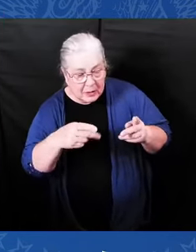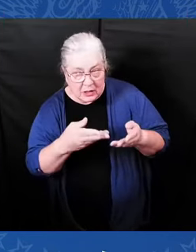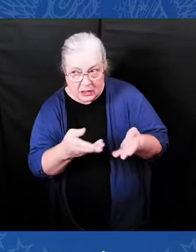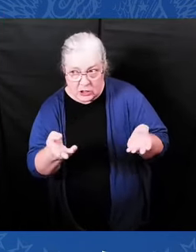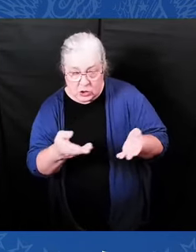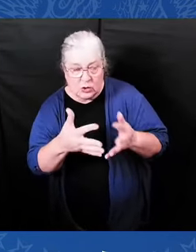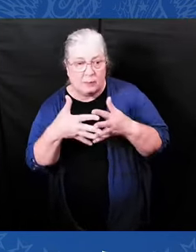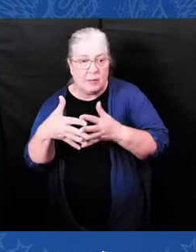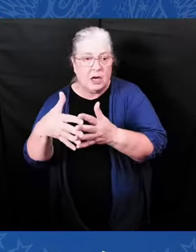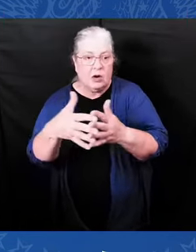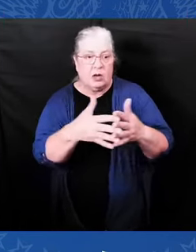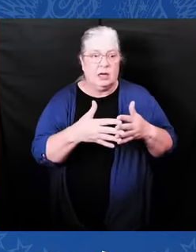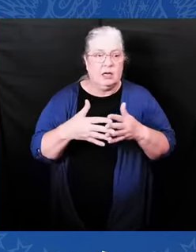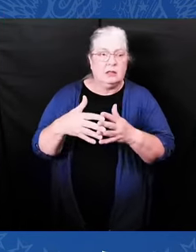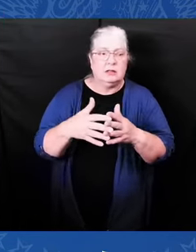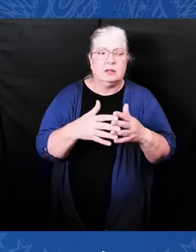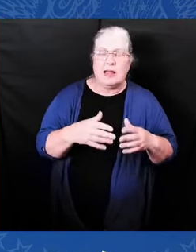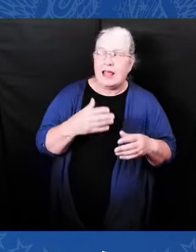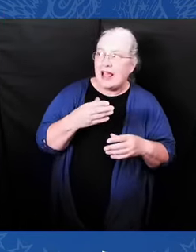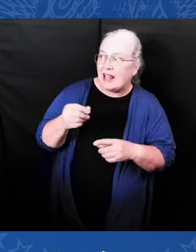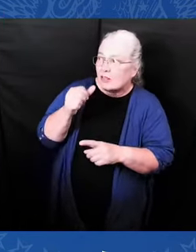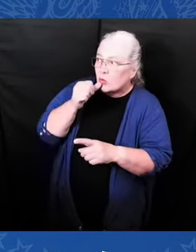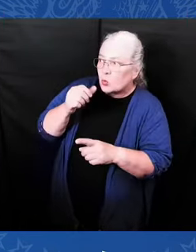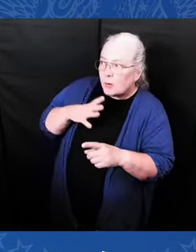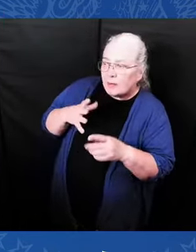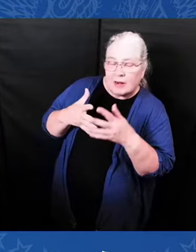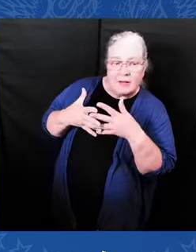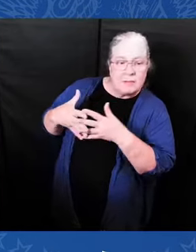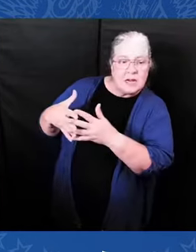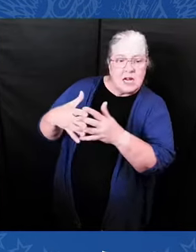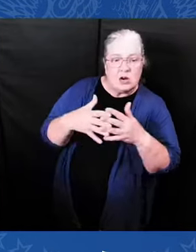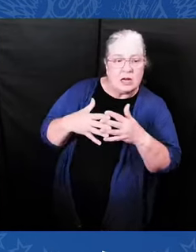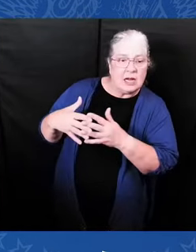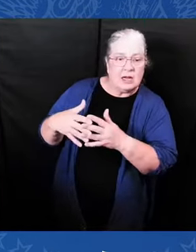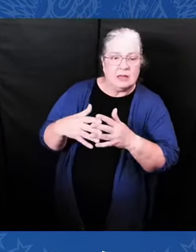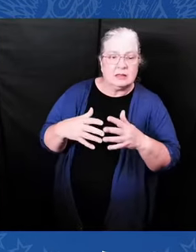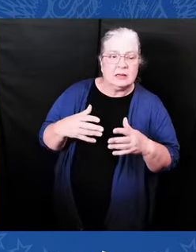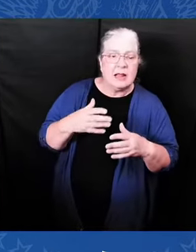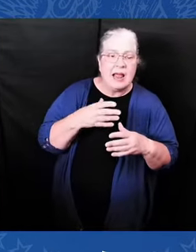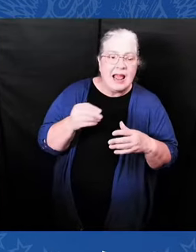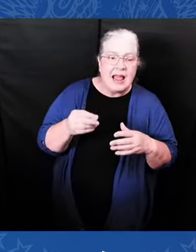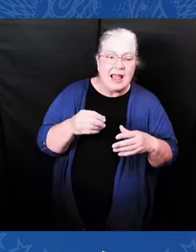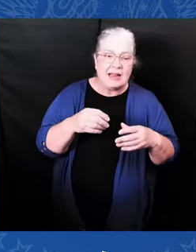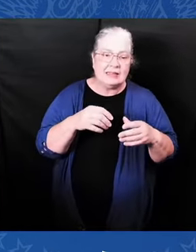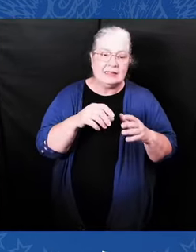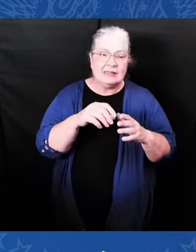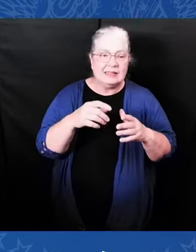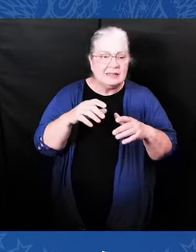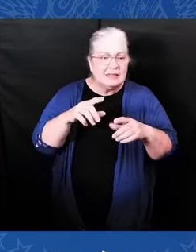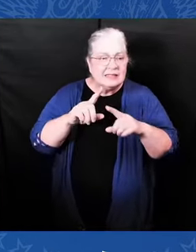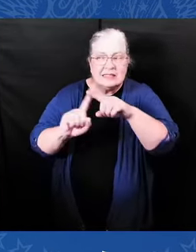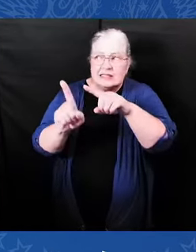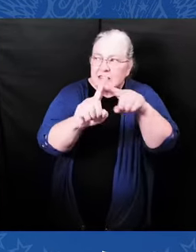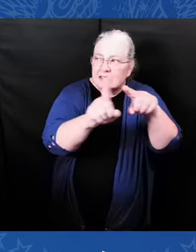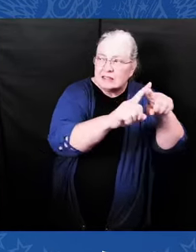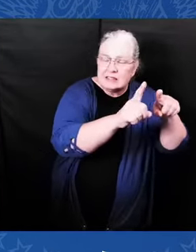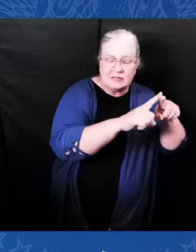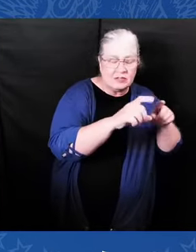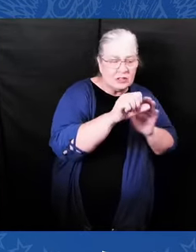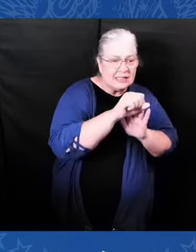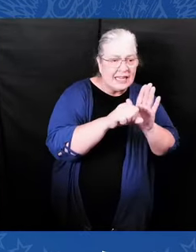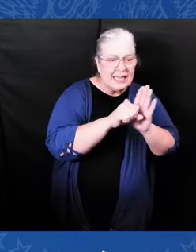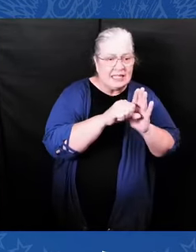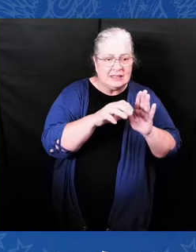And as a result, in state after state across our country, extremist so